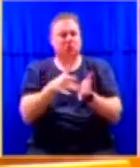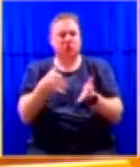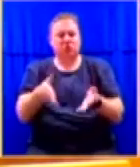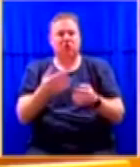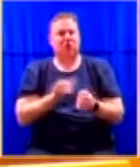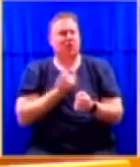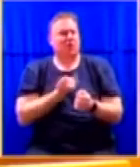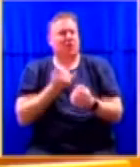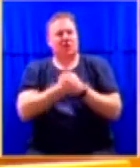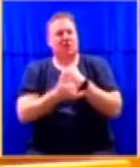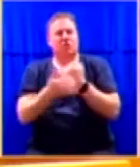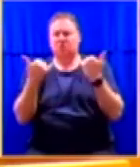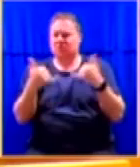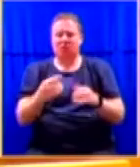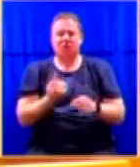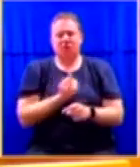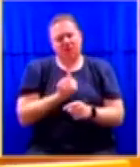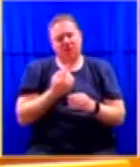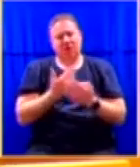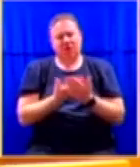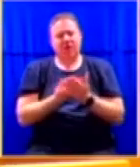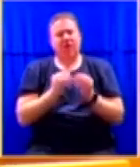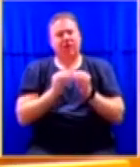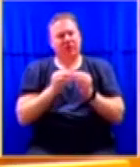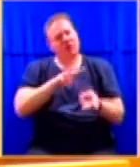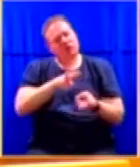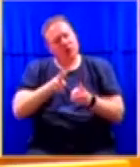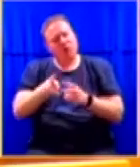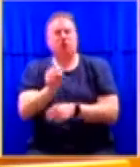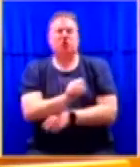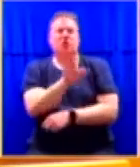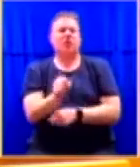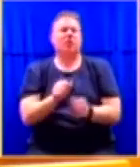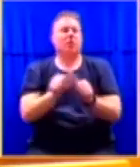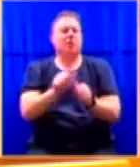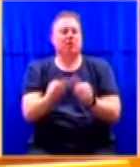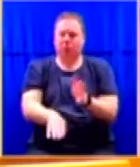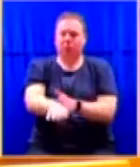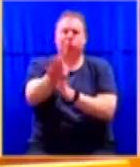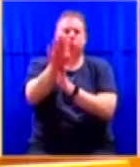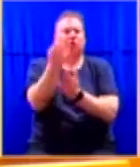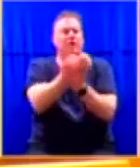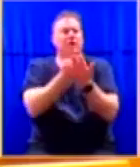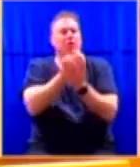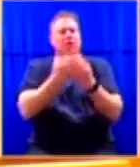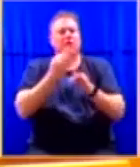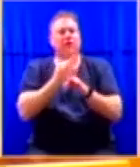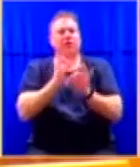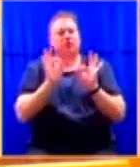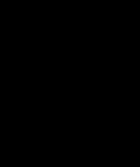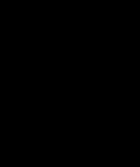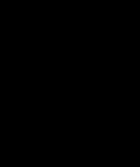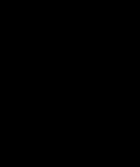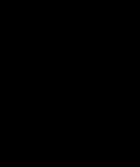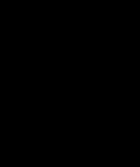ourselves and move on and reform South Africa so that we have an economy that can function better. Thank you very much.